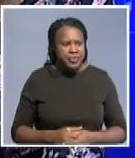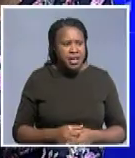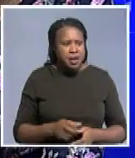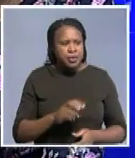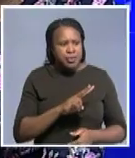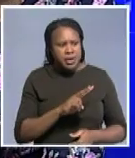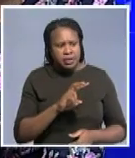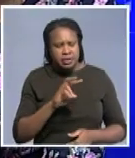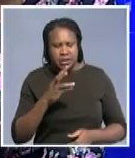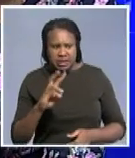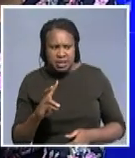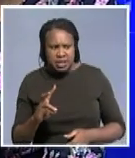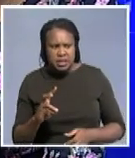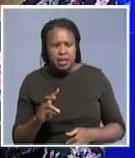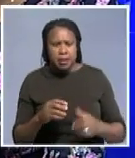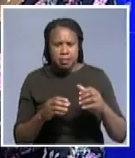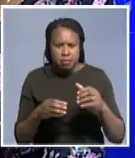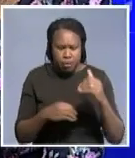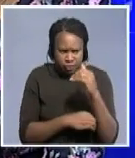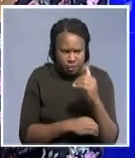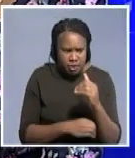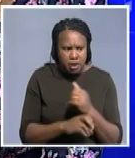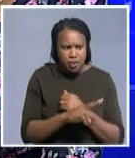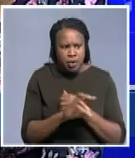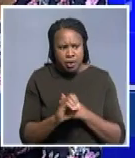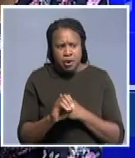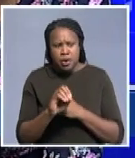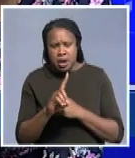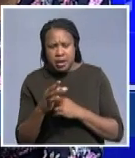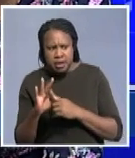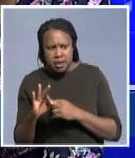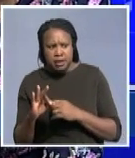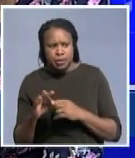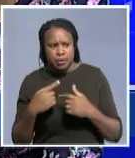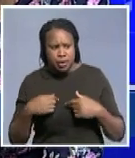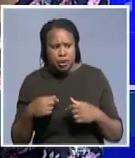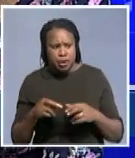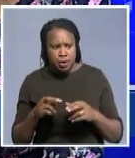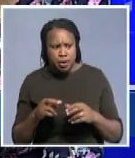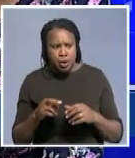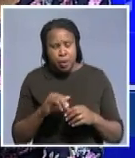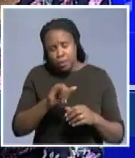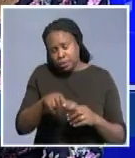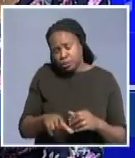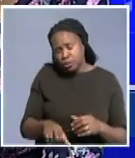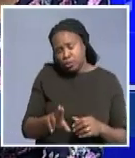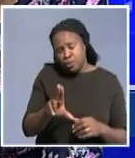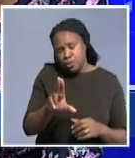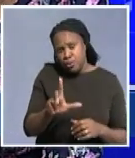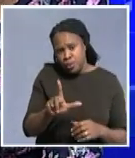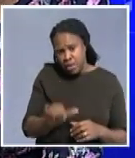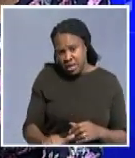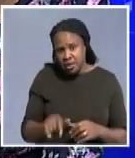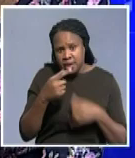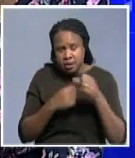had 26 tax administration as I said and in the 2019 edition which we're planning to launch around the July of the July year we're having to